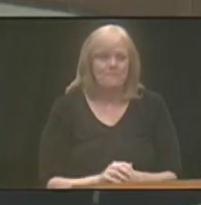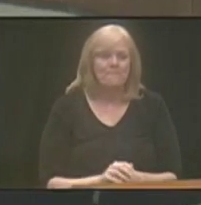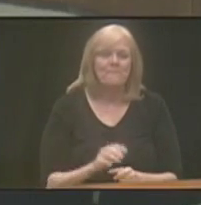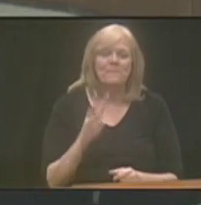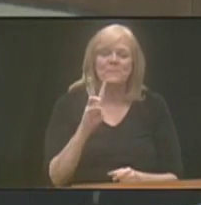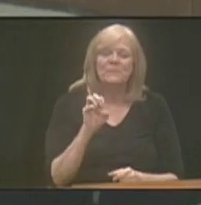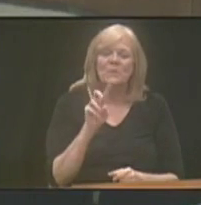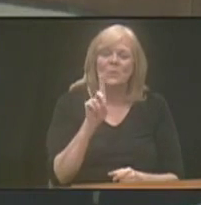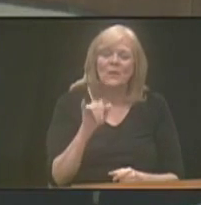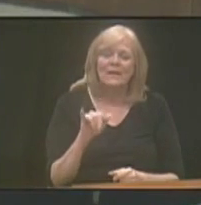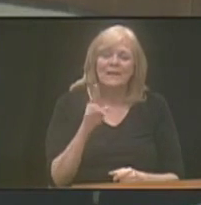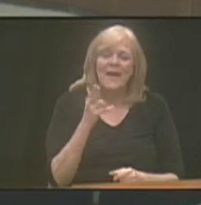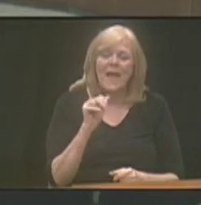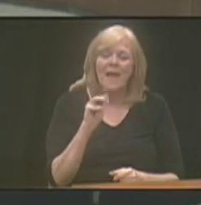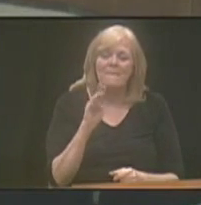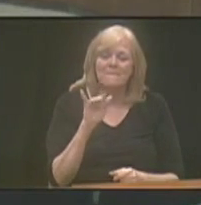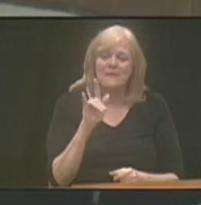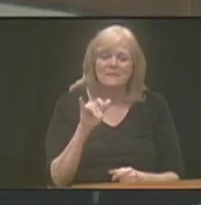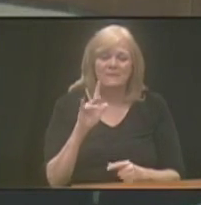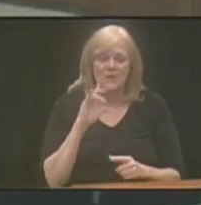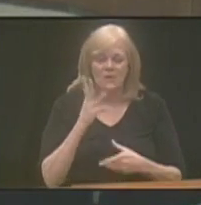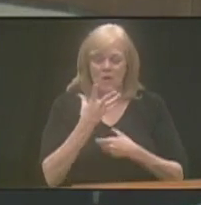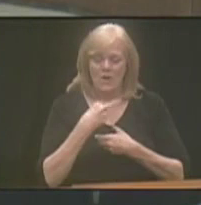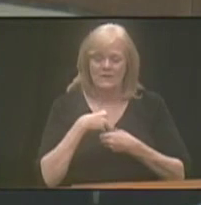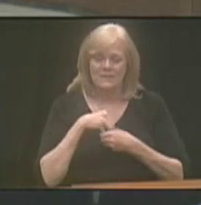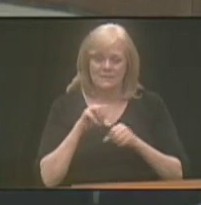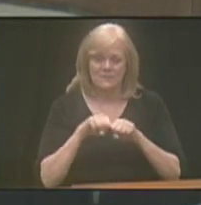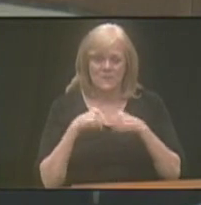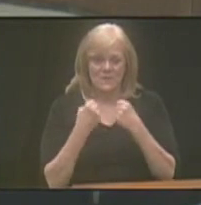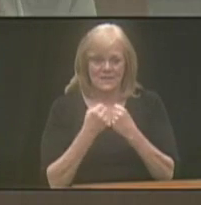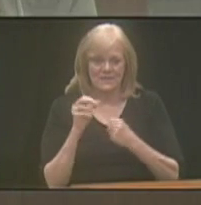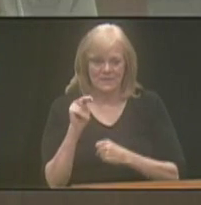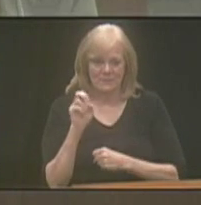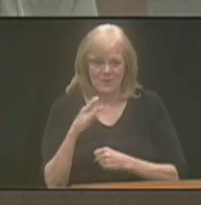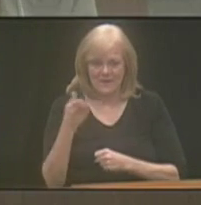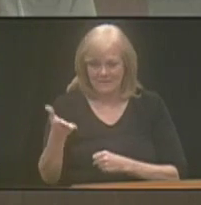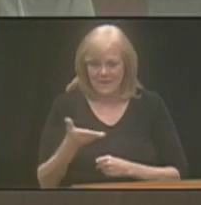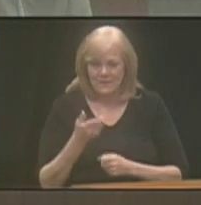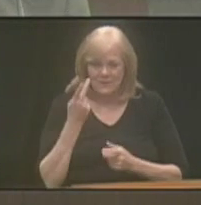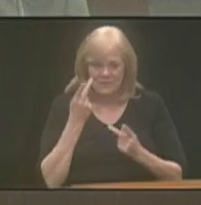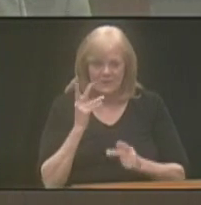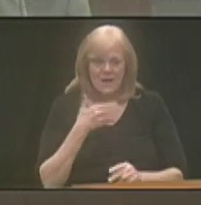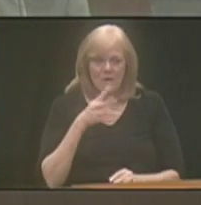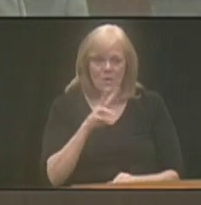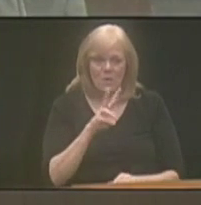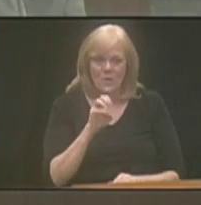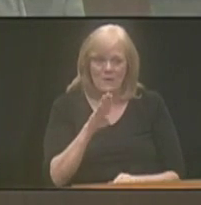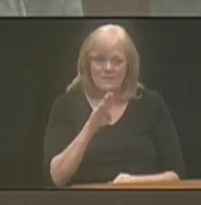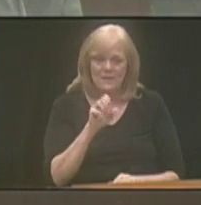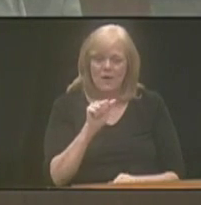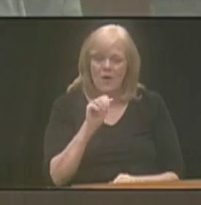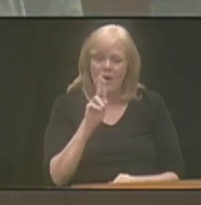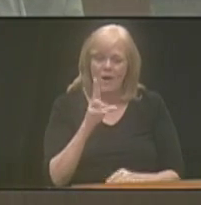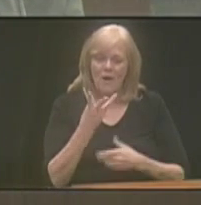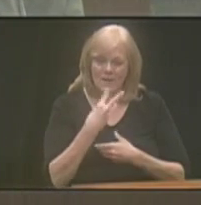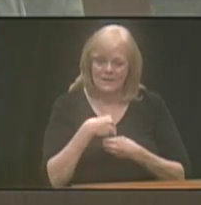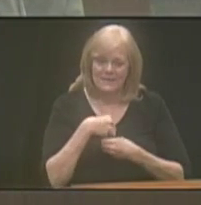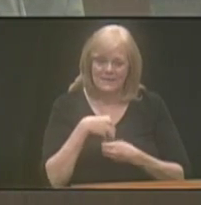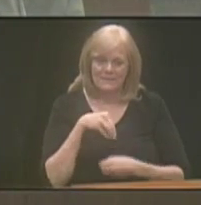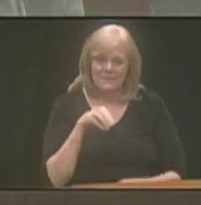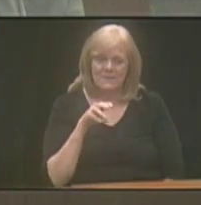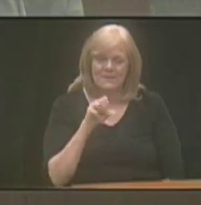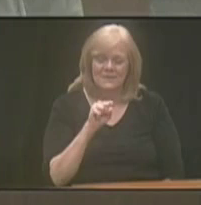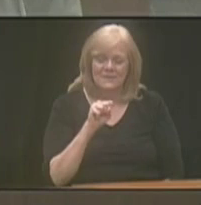I'm Wendy Hamilton on behalf of the Autism Society of Nebraska. I invite you to visit our website, autismsocietynebraska